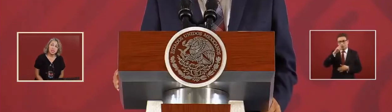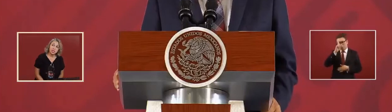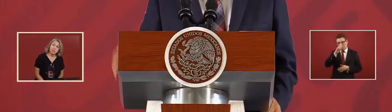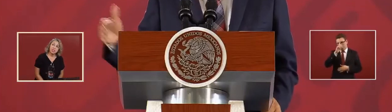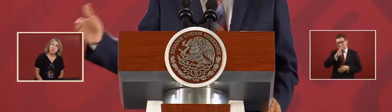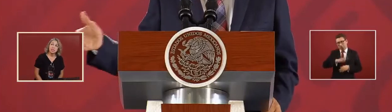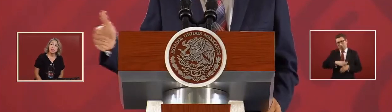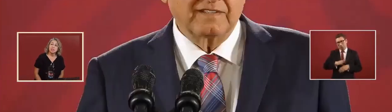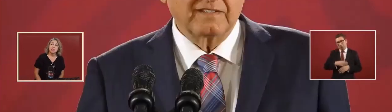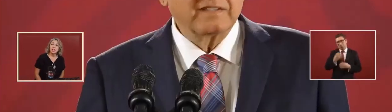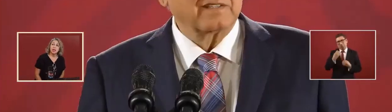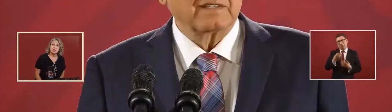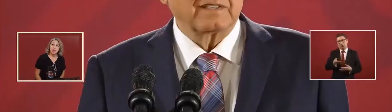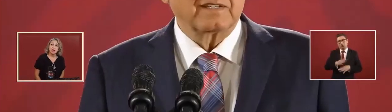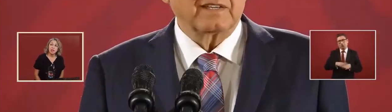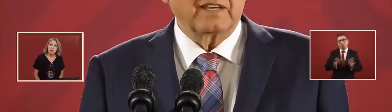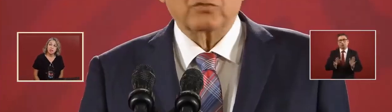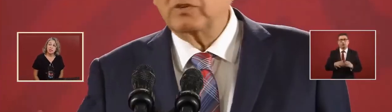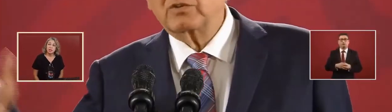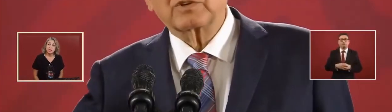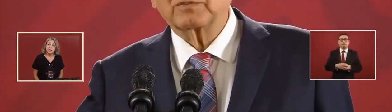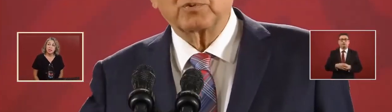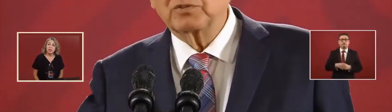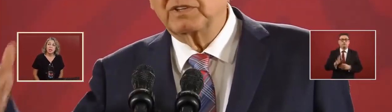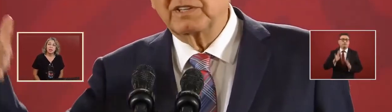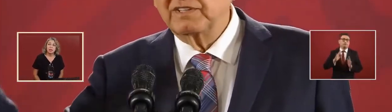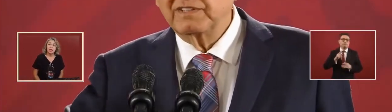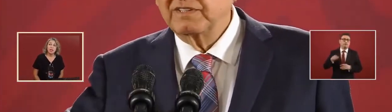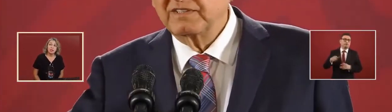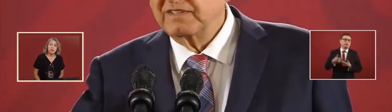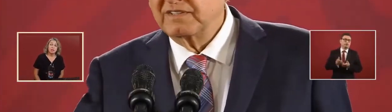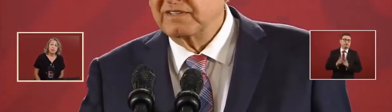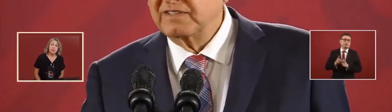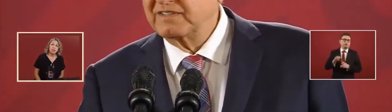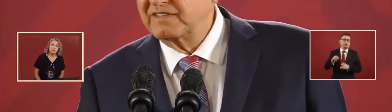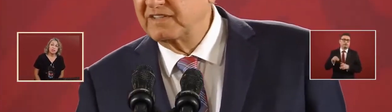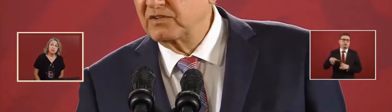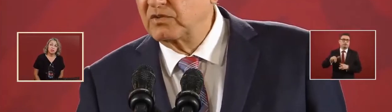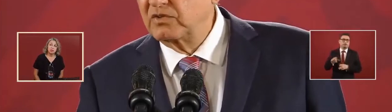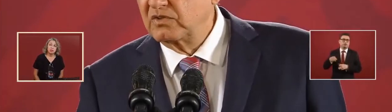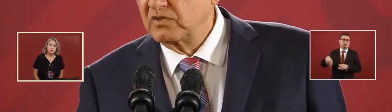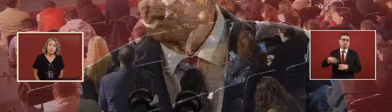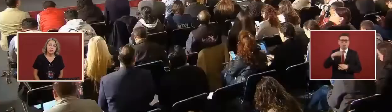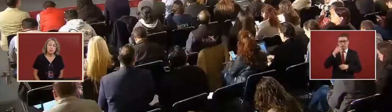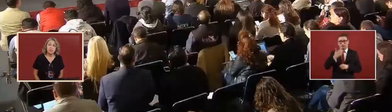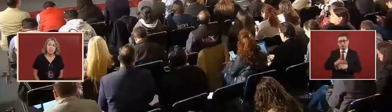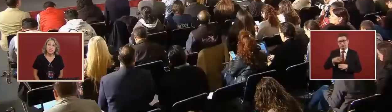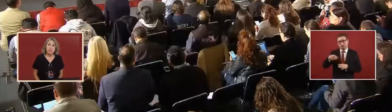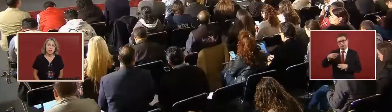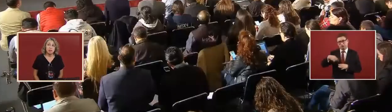That belongs to be decided by the